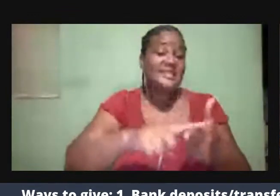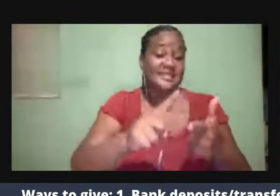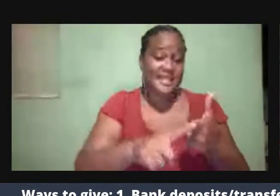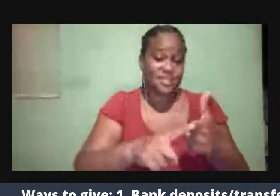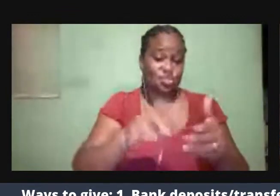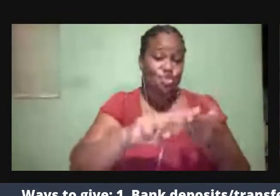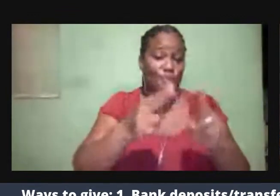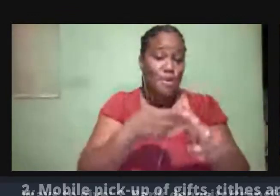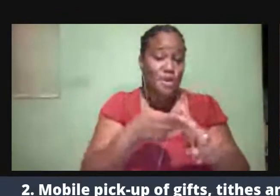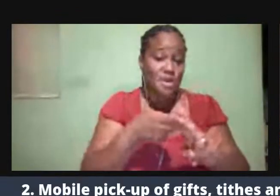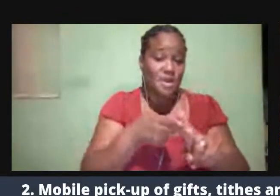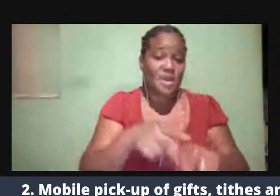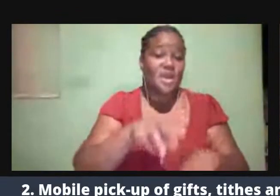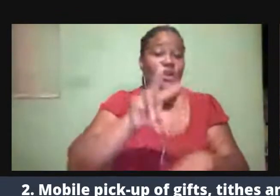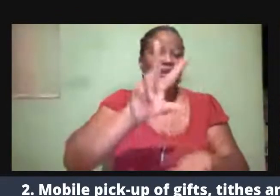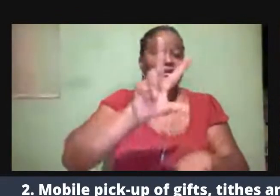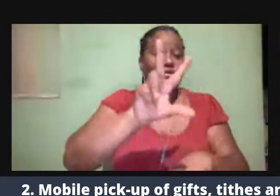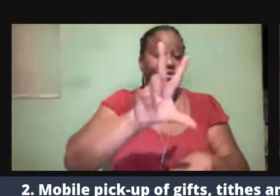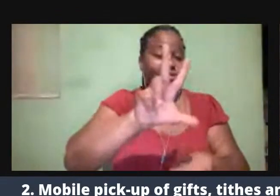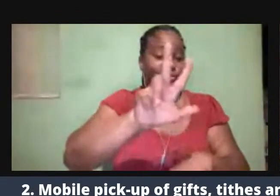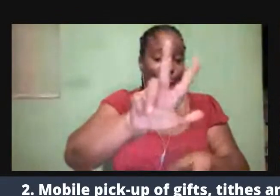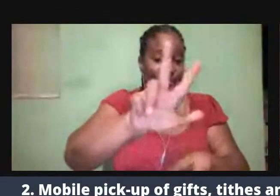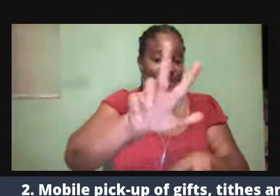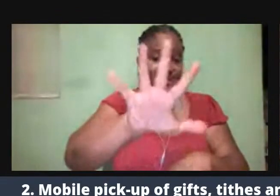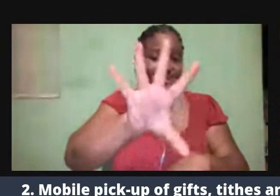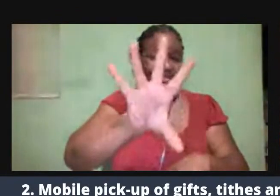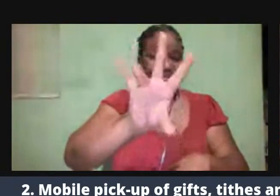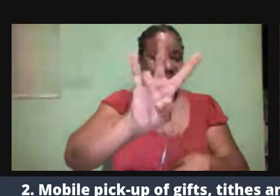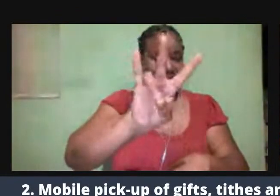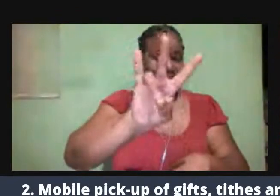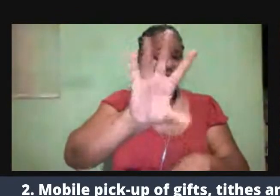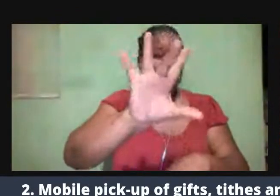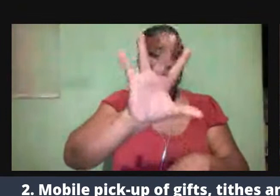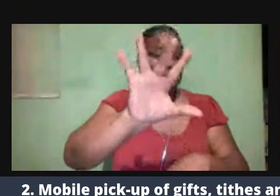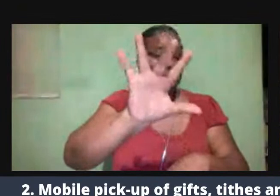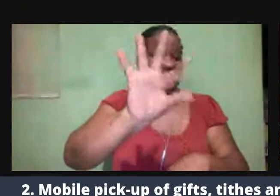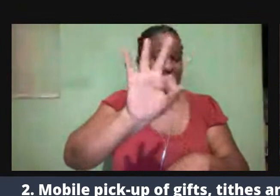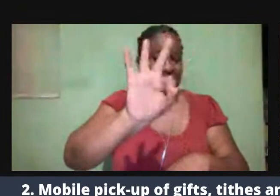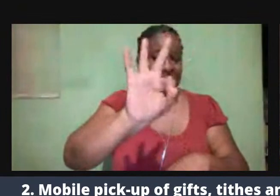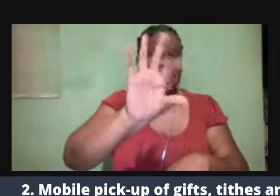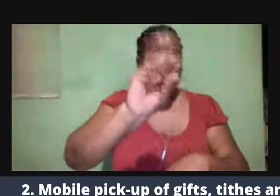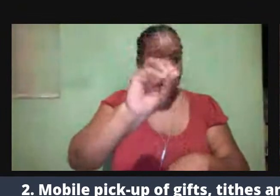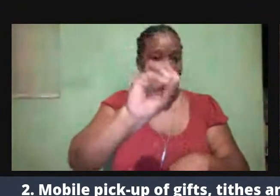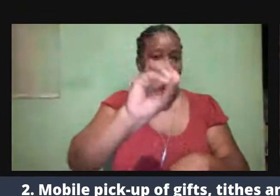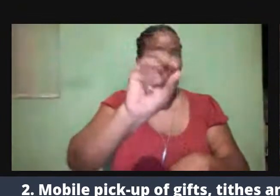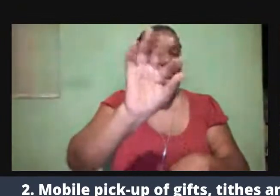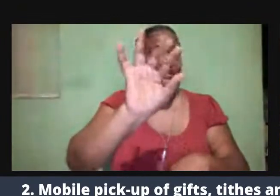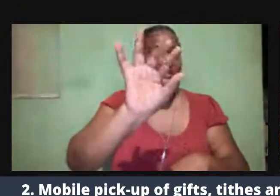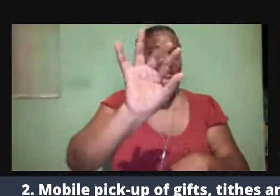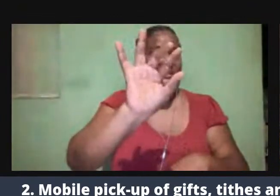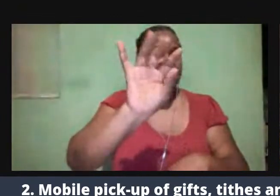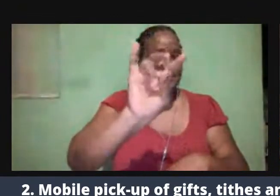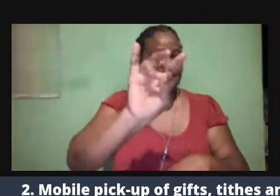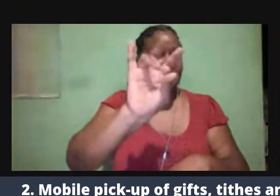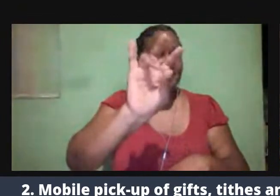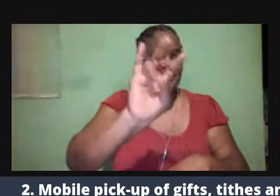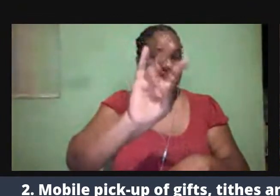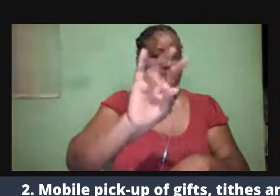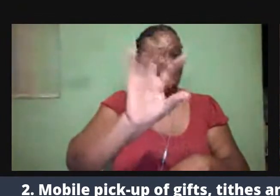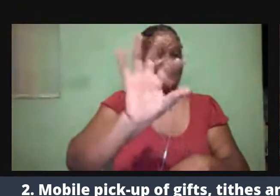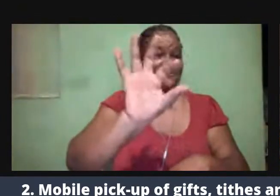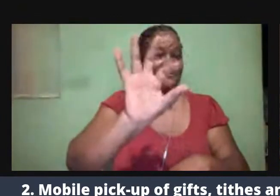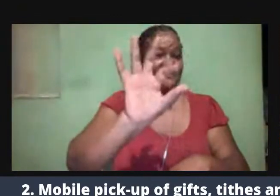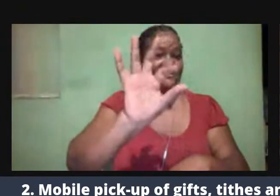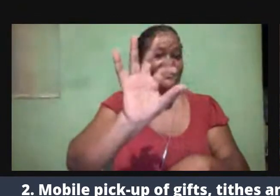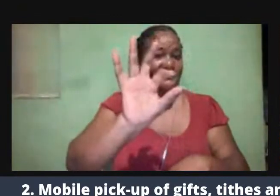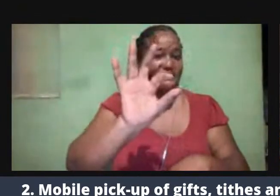is 3790770. The next number